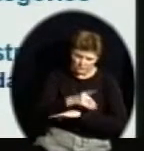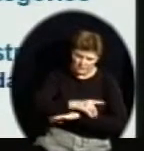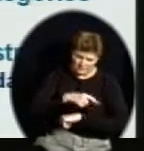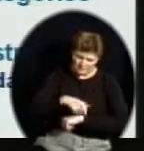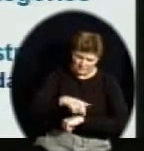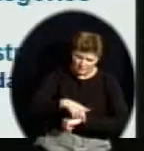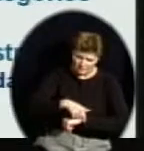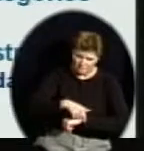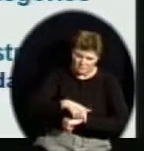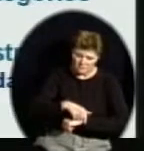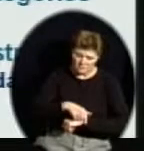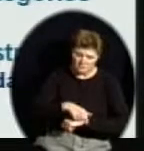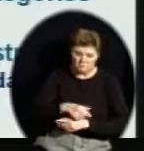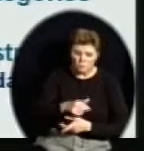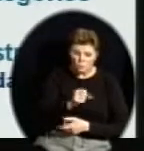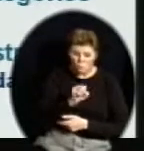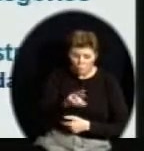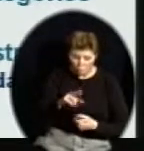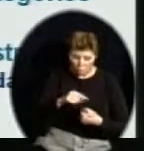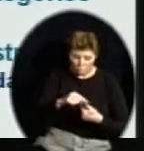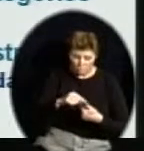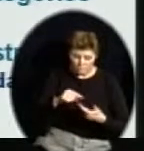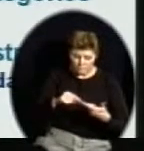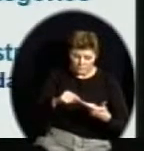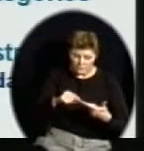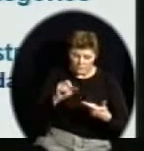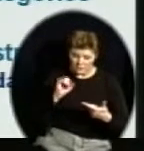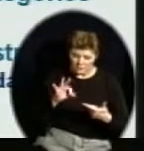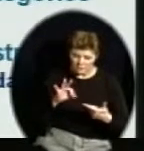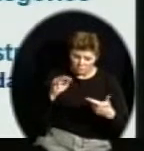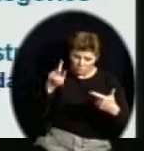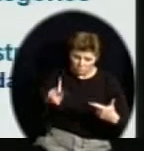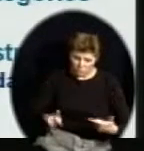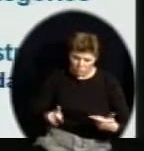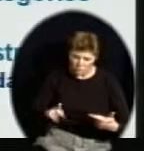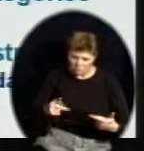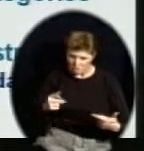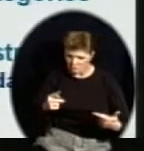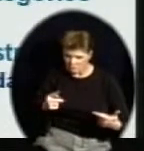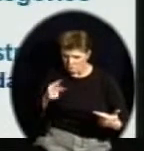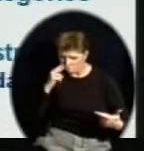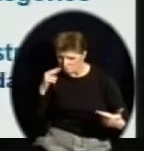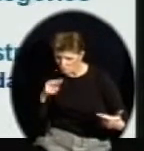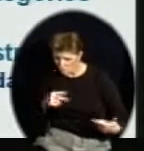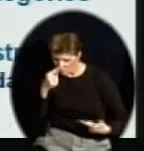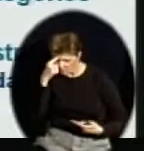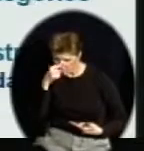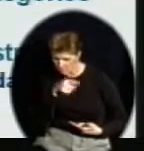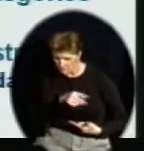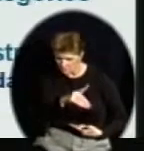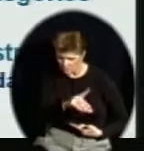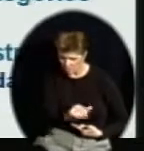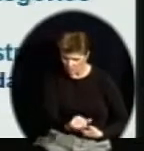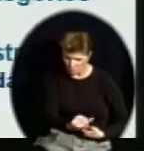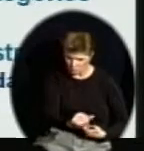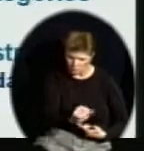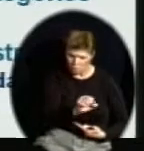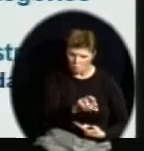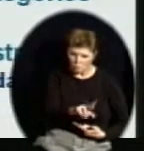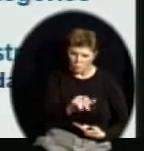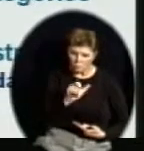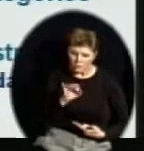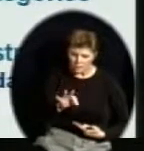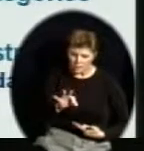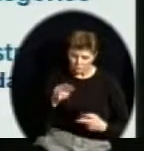disability, a three-prong definition. Major life activities are defined also in the law as such thing as caring